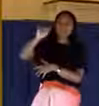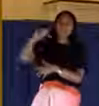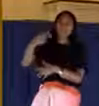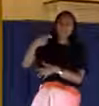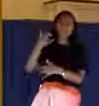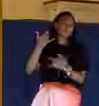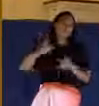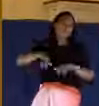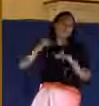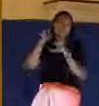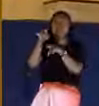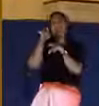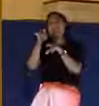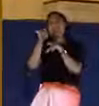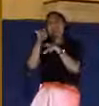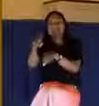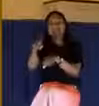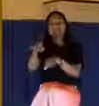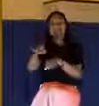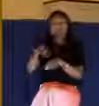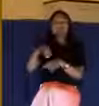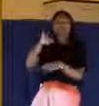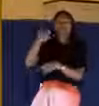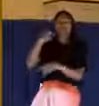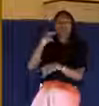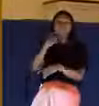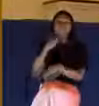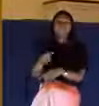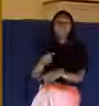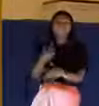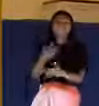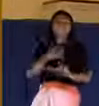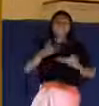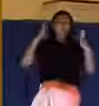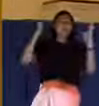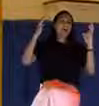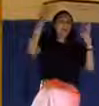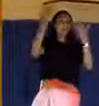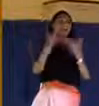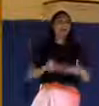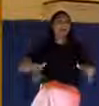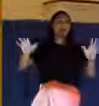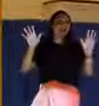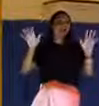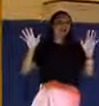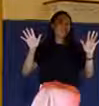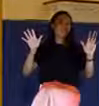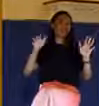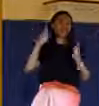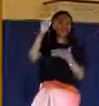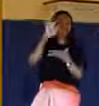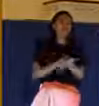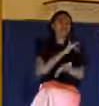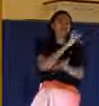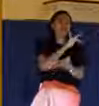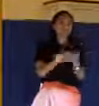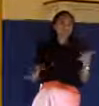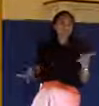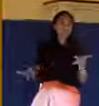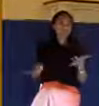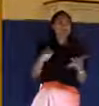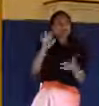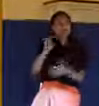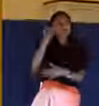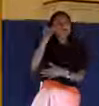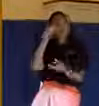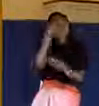John 19 30 tells us what he cried. You know what he said? It is finished. It is finished. That's why I tell you, put your